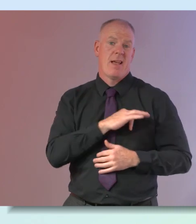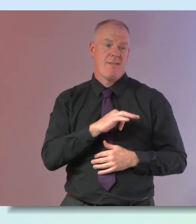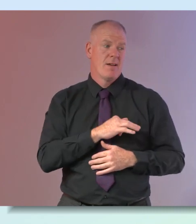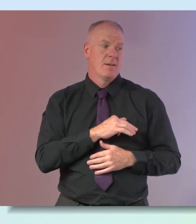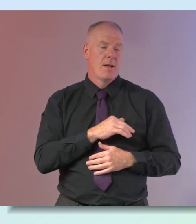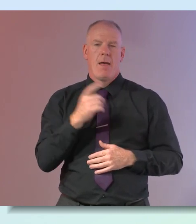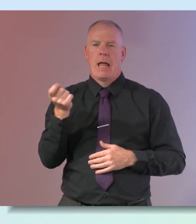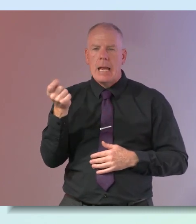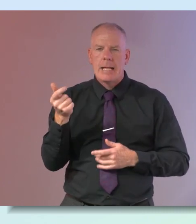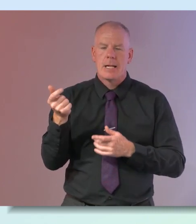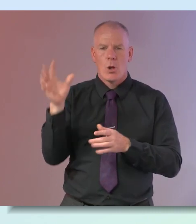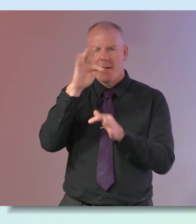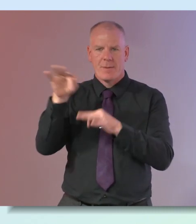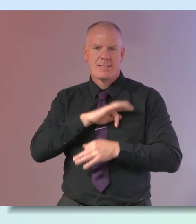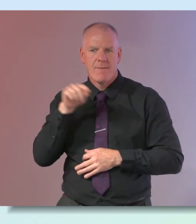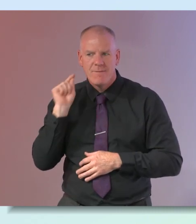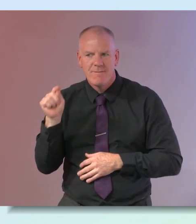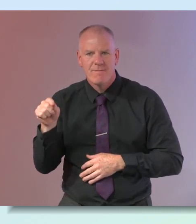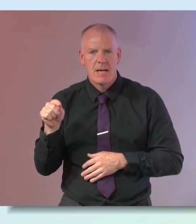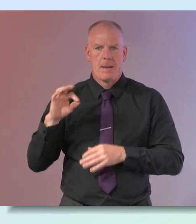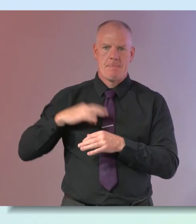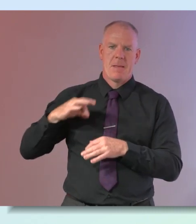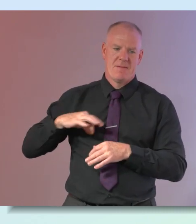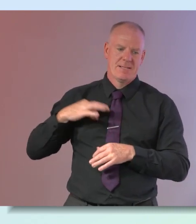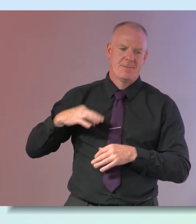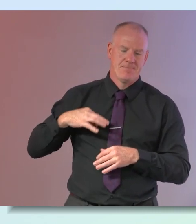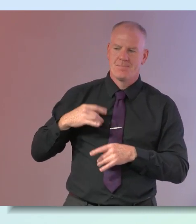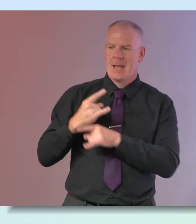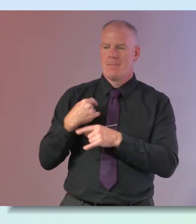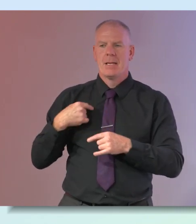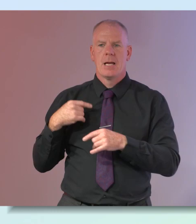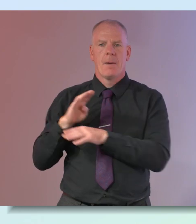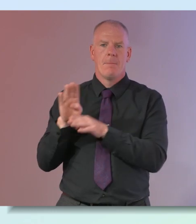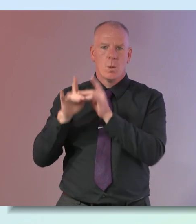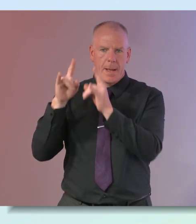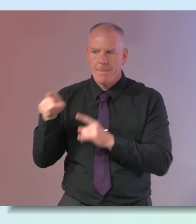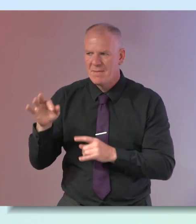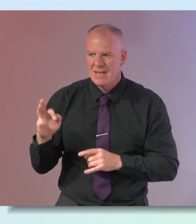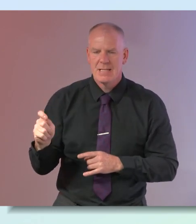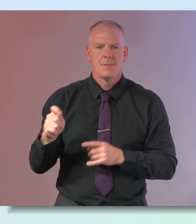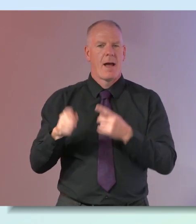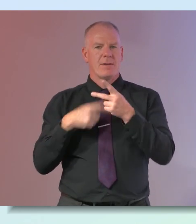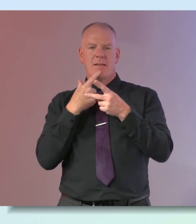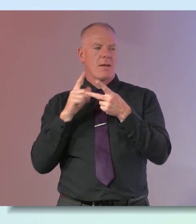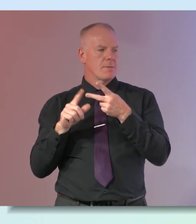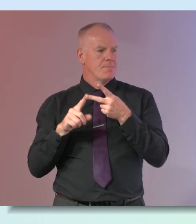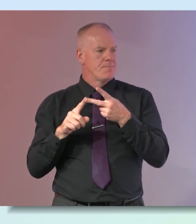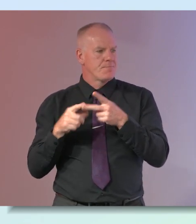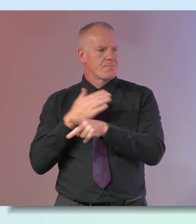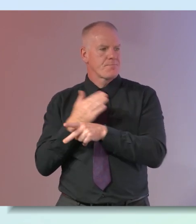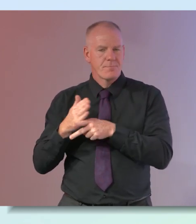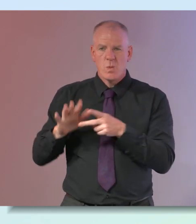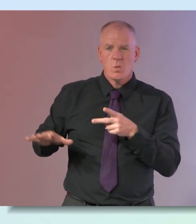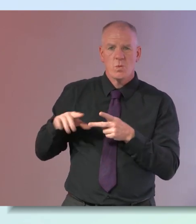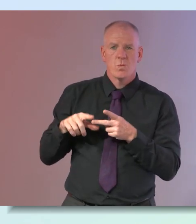those small things the bit of fitness which was the boot camp um with another one that's after a starting up